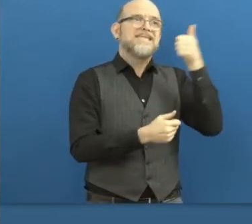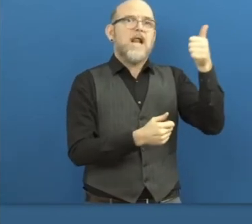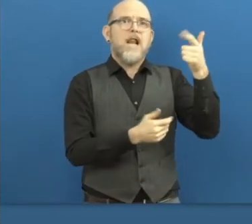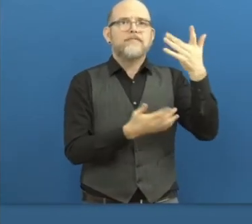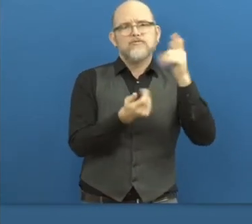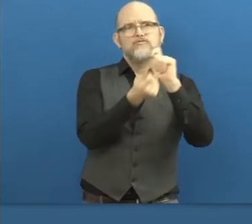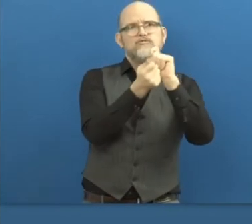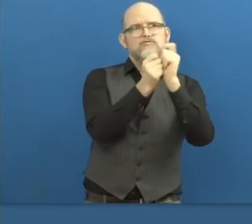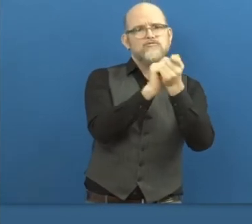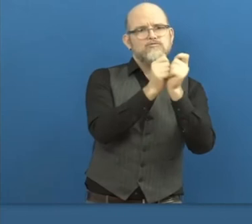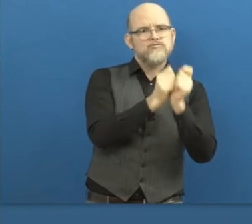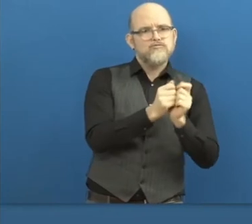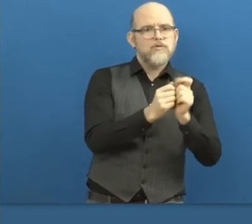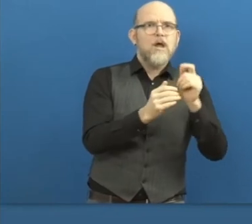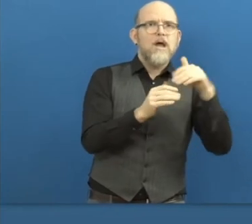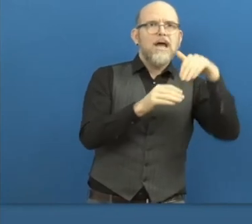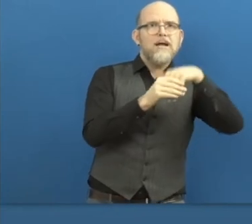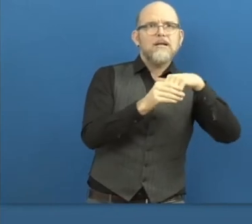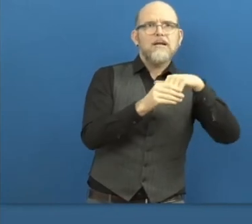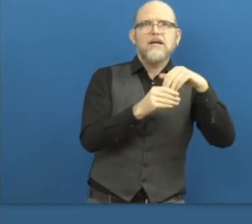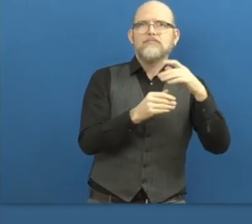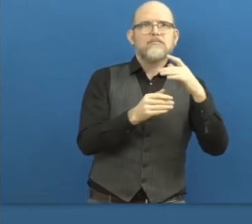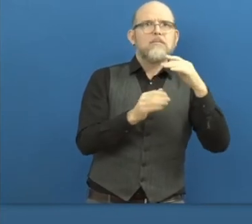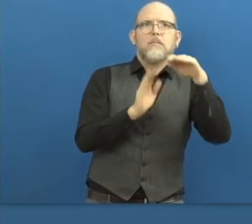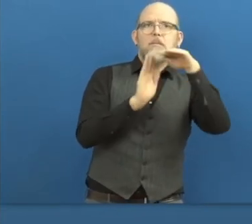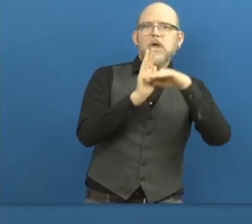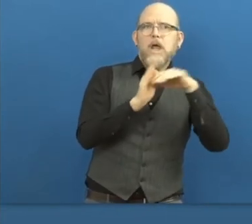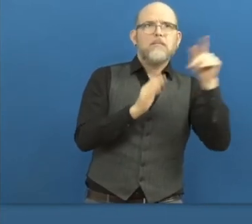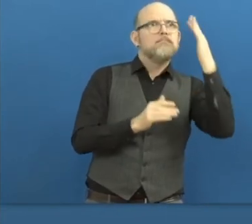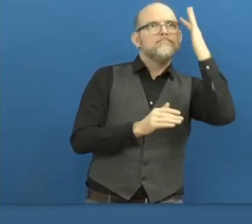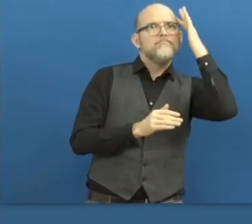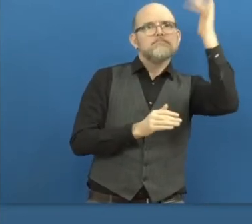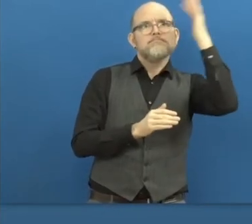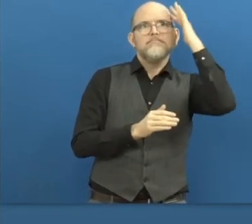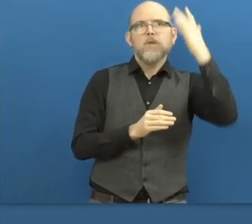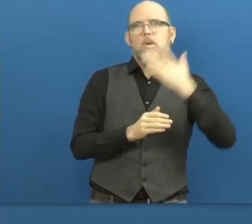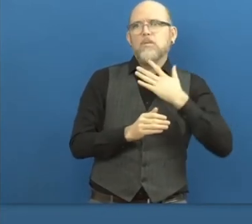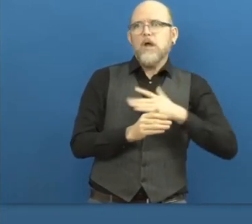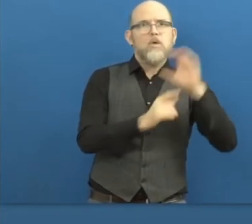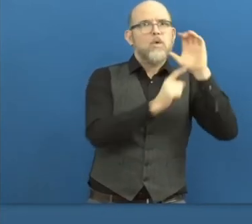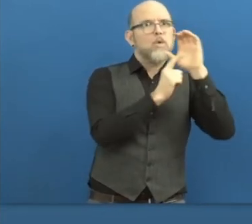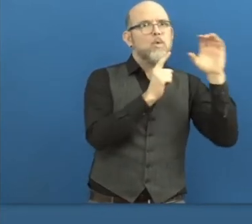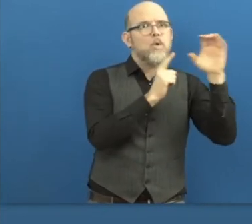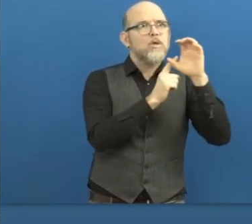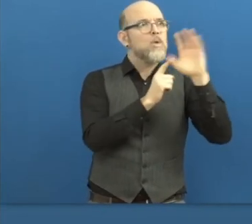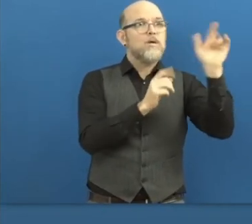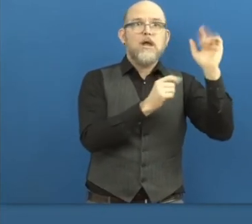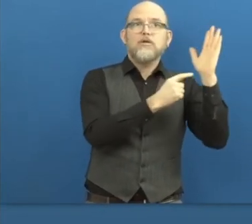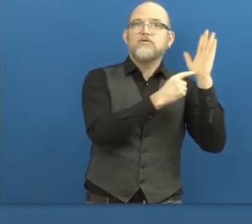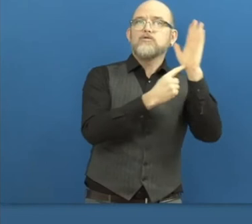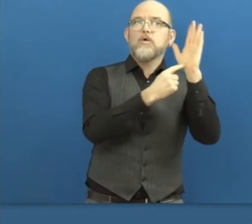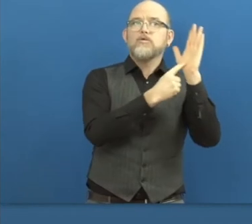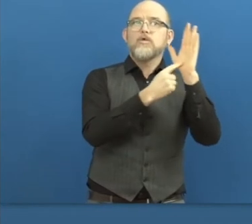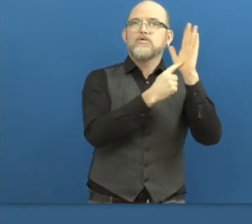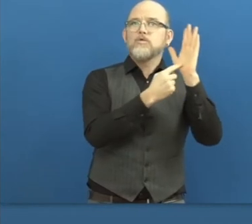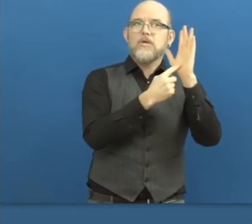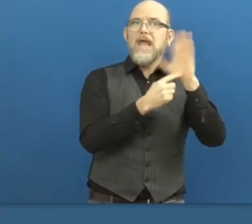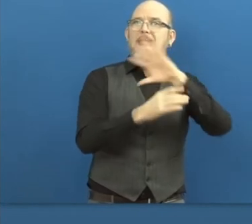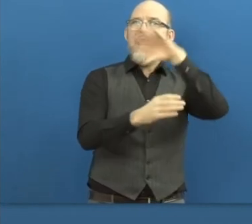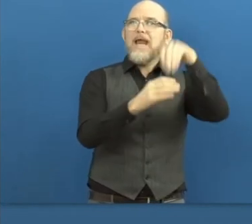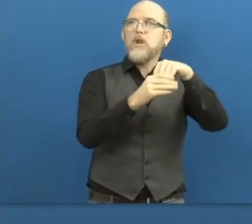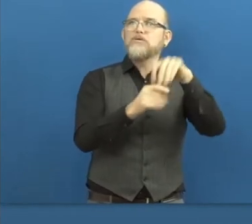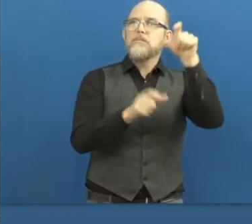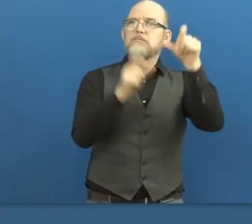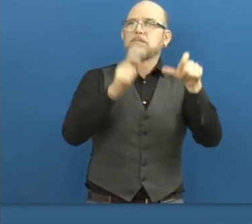their surrounding and a place where they can talk about their opinion about their culture towards inclusion of people with